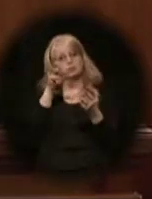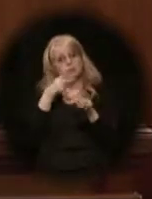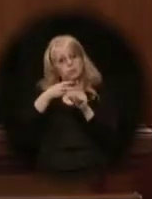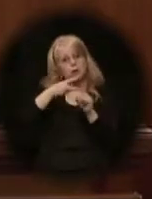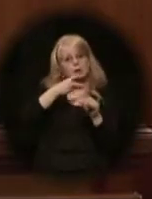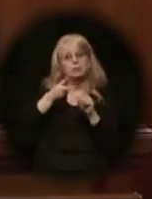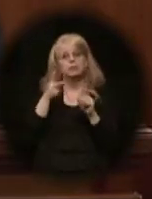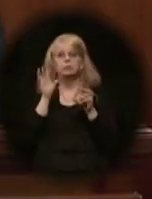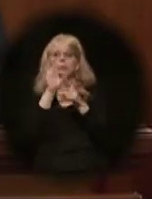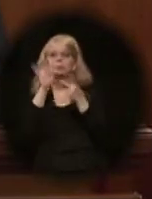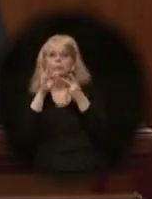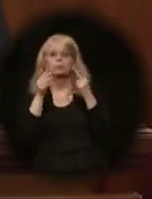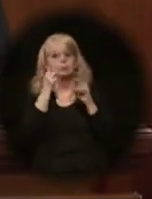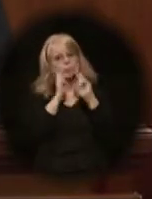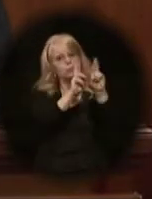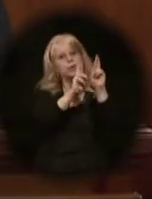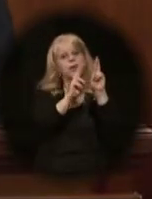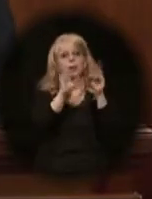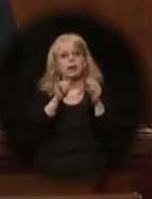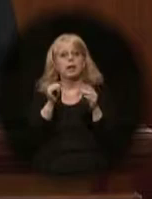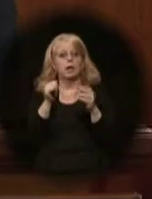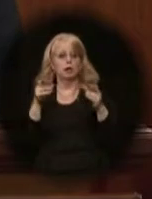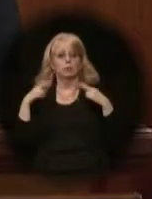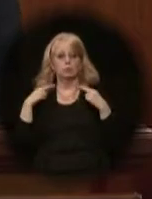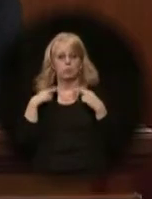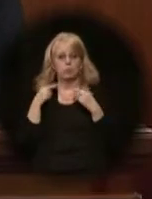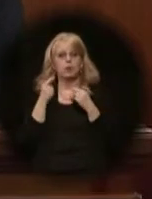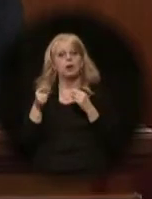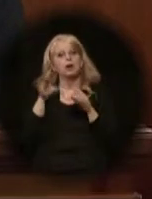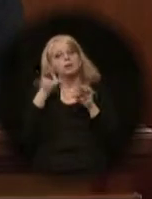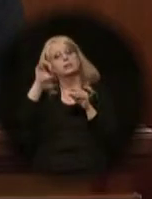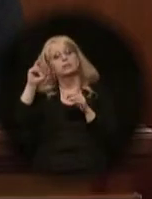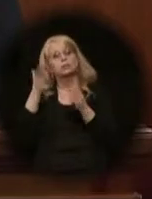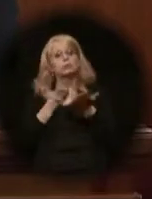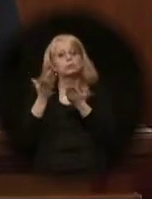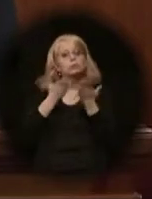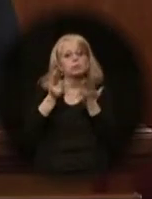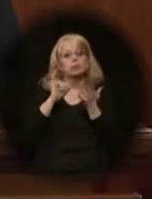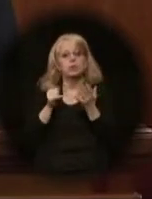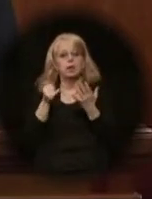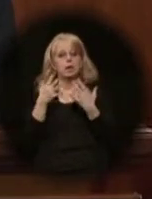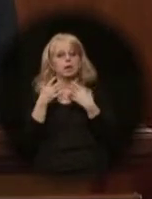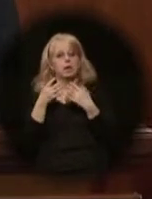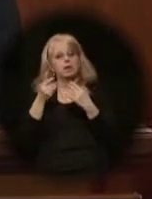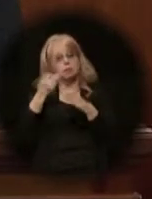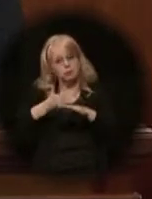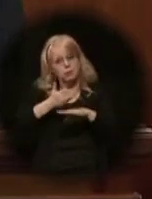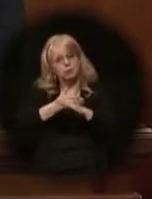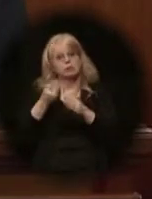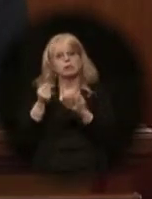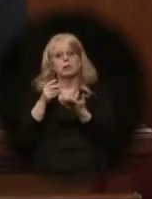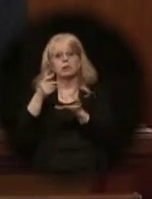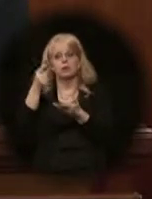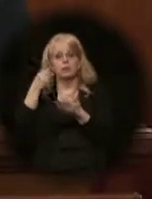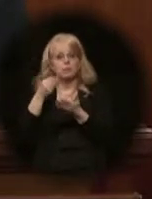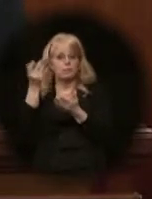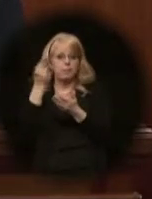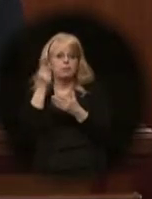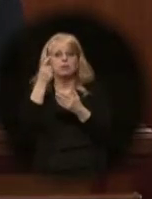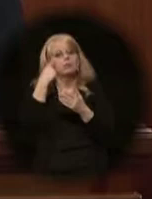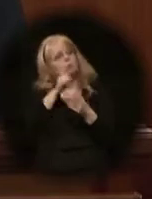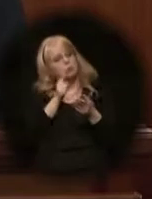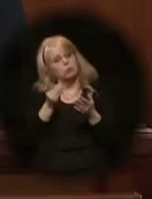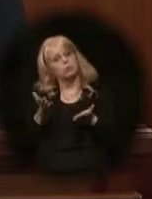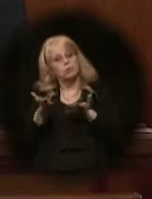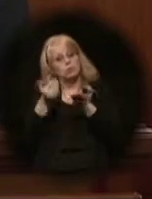A strong Alaska where our retired civil servants don't worry that the health of their pensions competes with the security of their grandchildren's